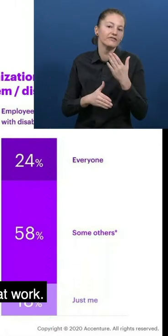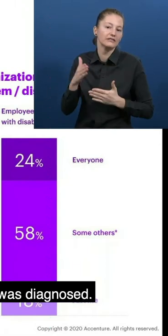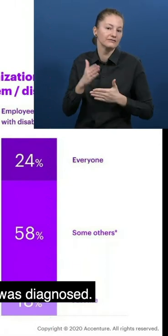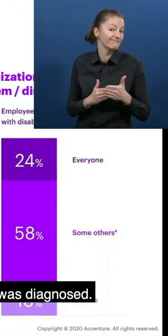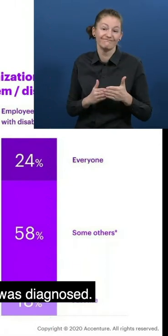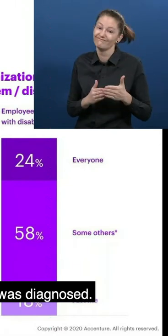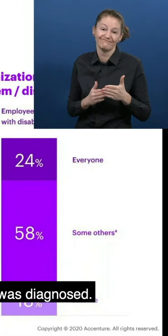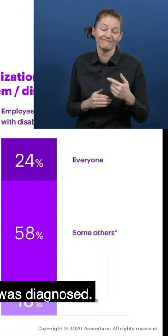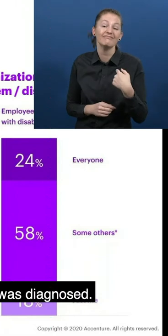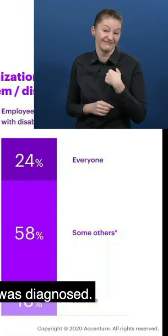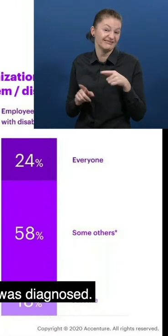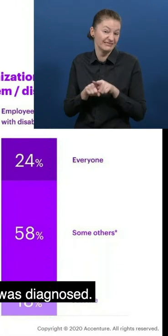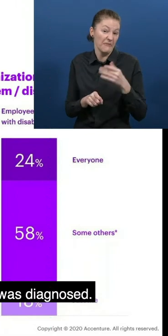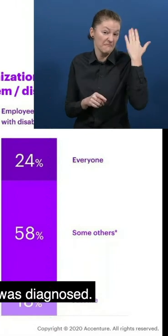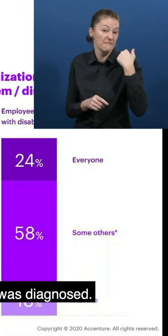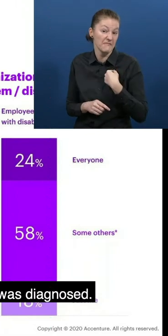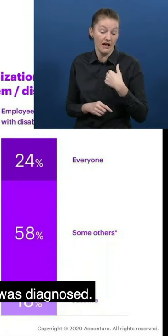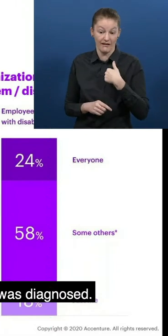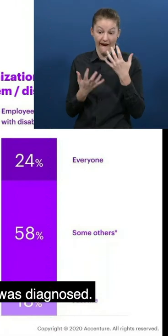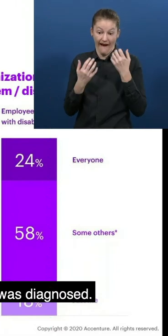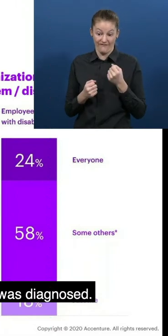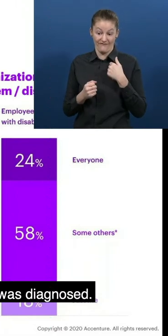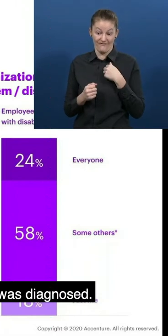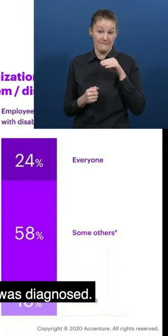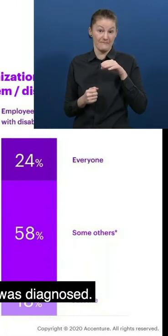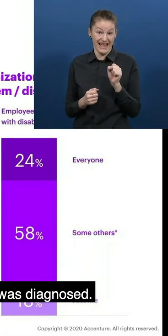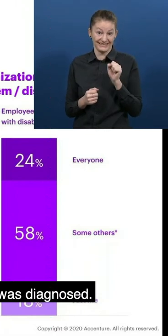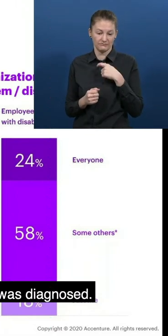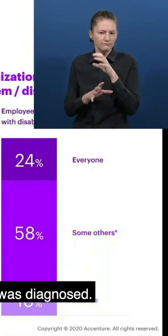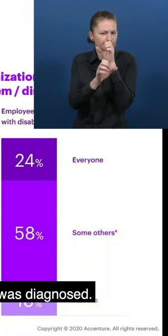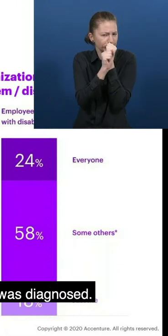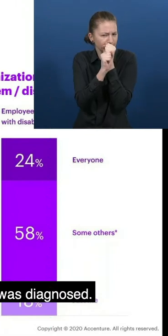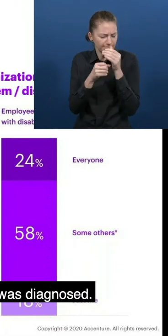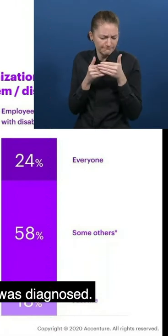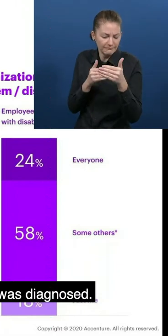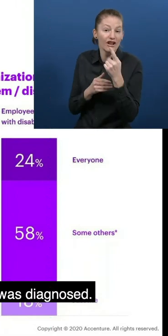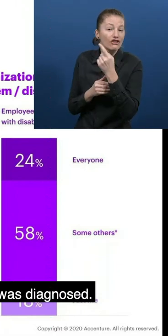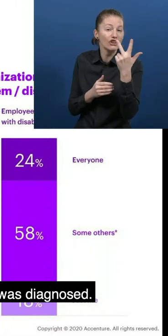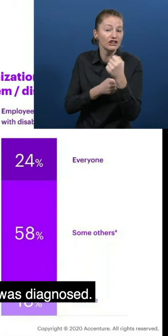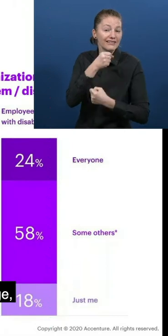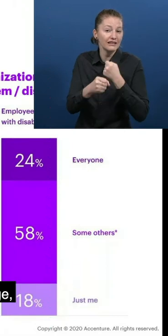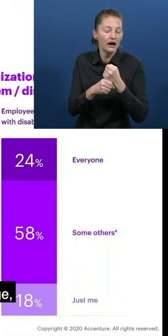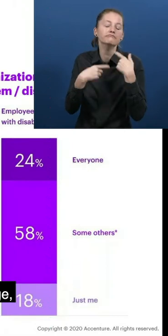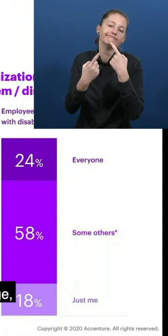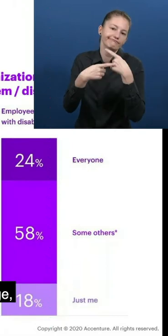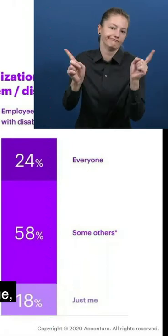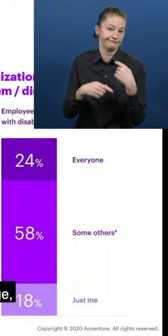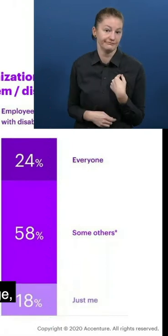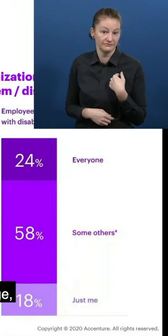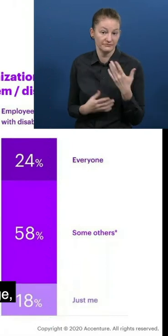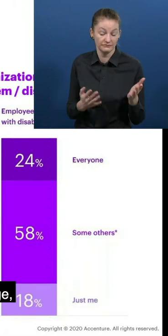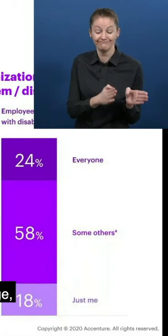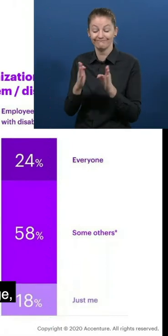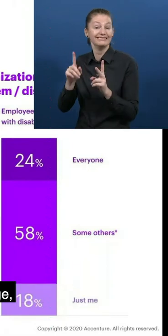I was one of them. I didn't disclose until 13 years after I was diagnosed. And second